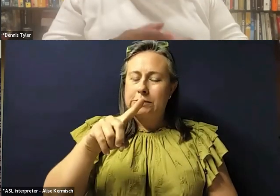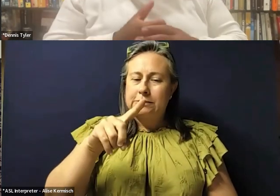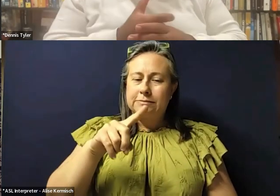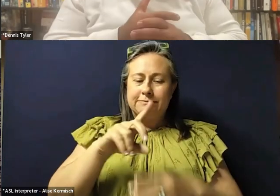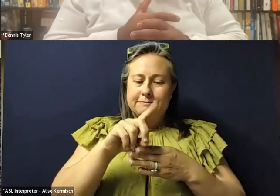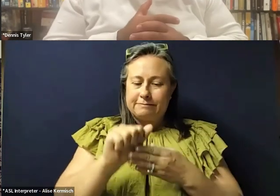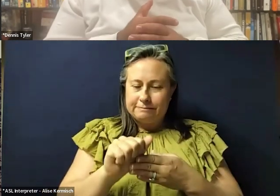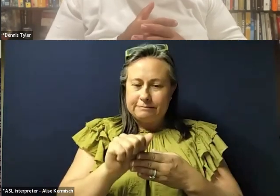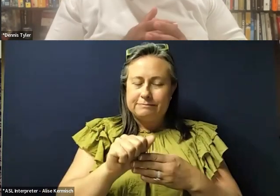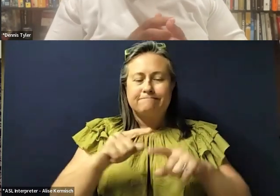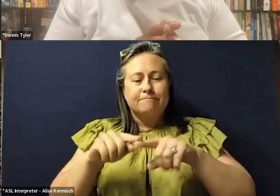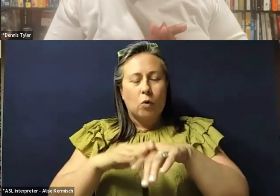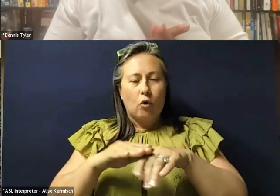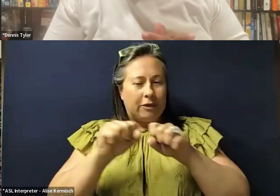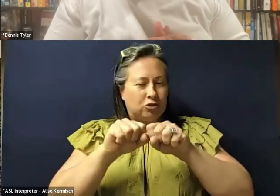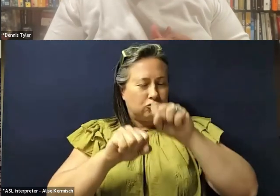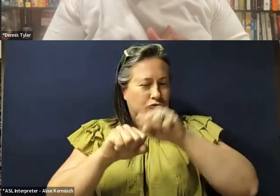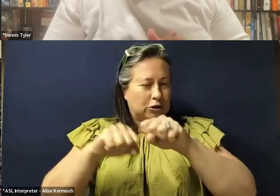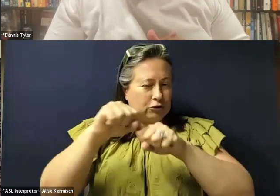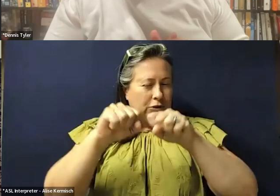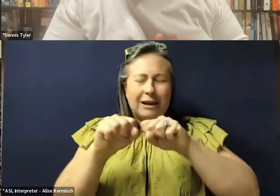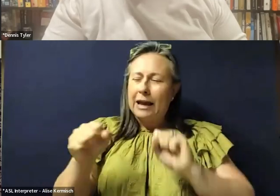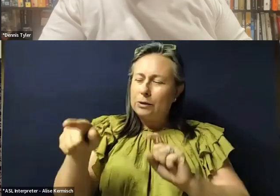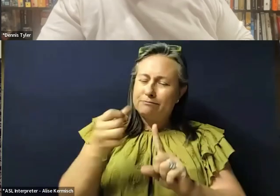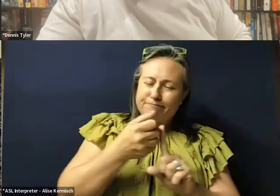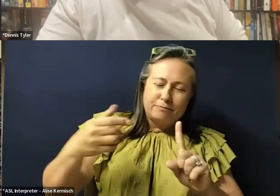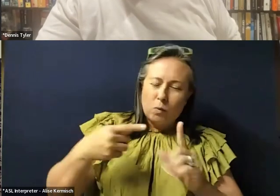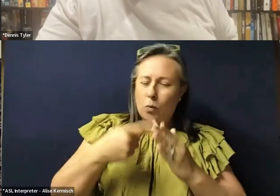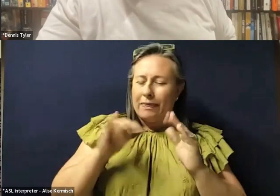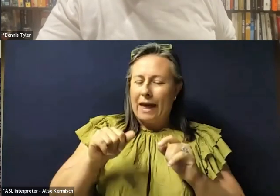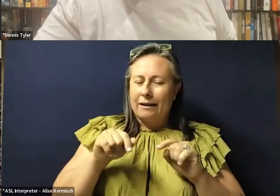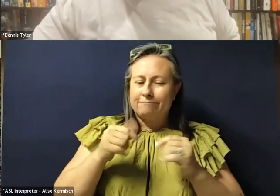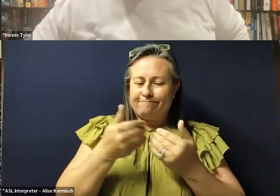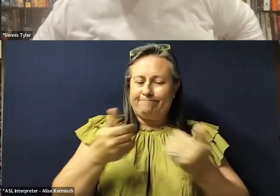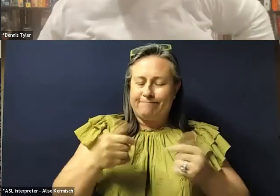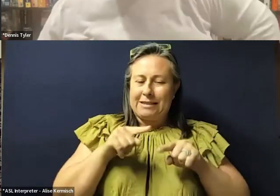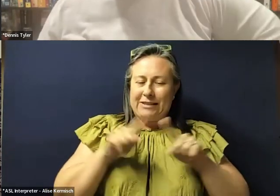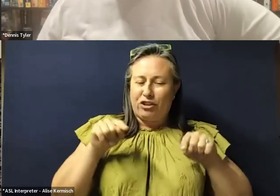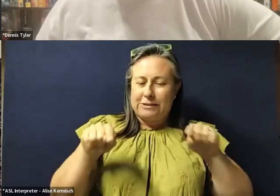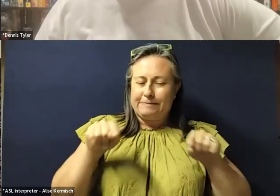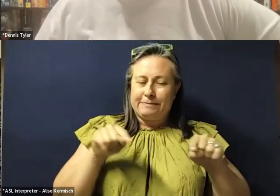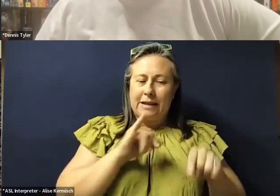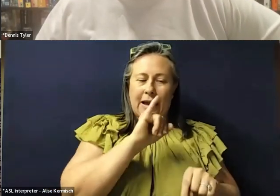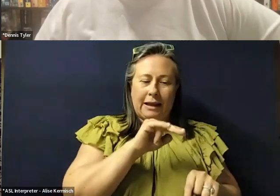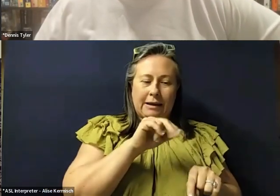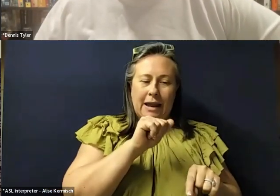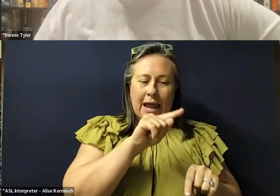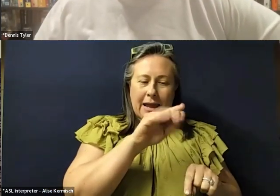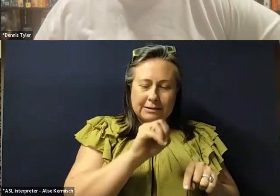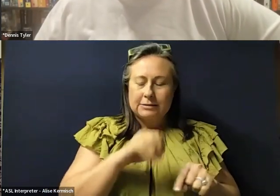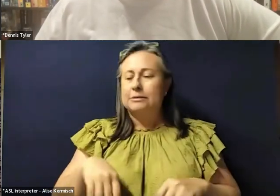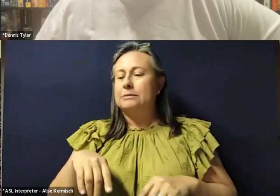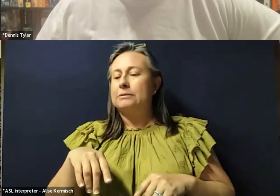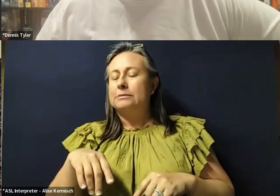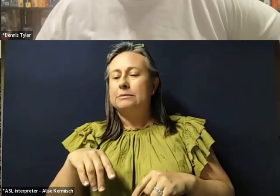Um, is that just sort of, can you talk more about what that distinction is? Um, you know, and, and how do you see it currently